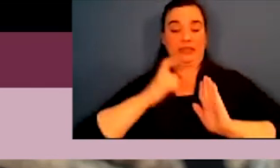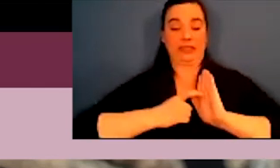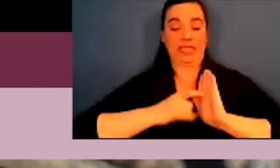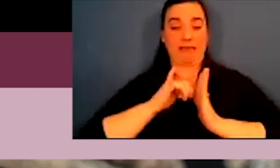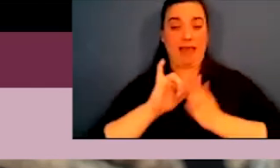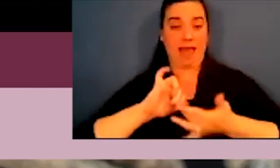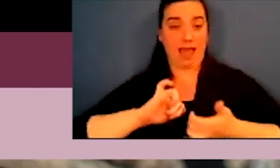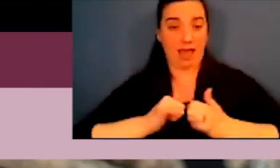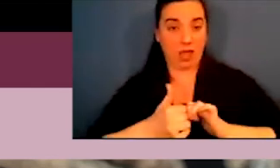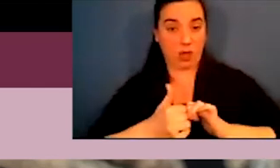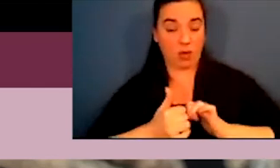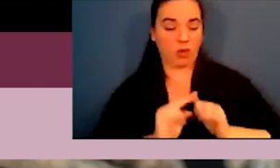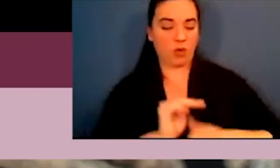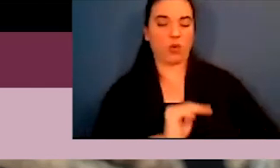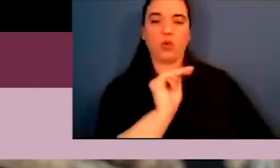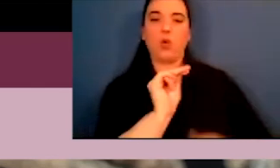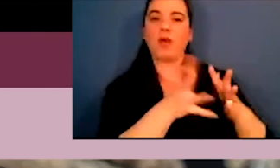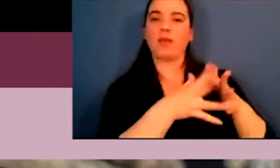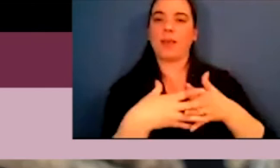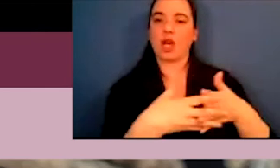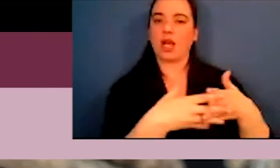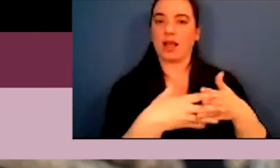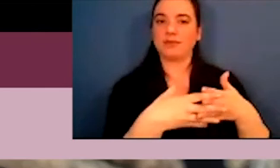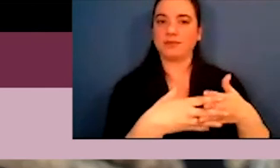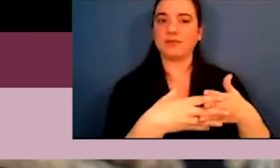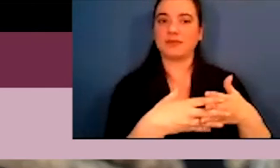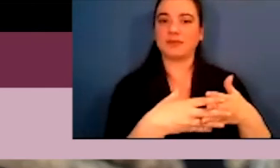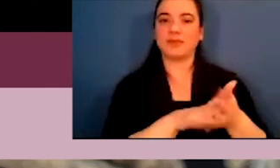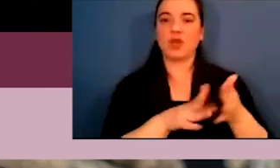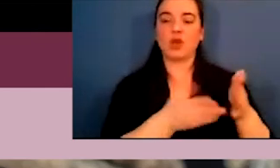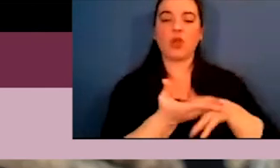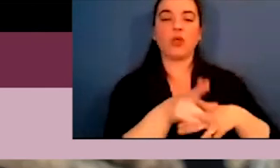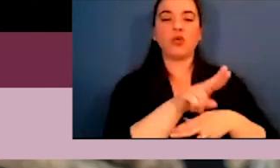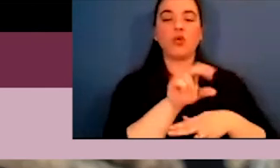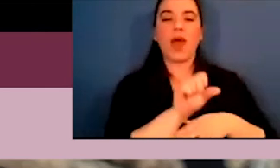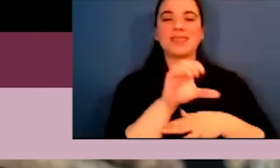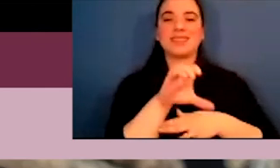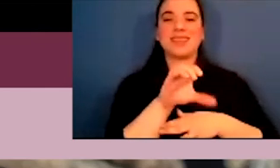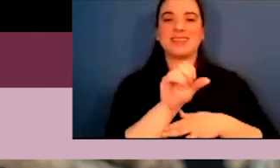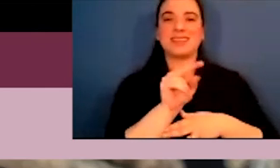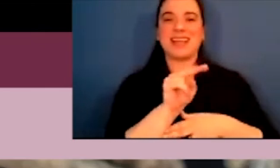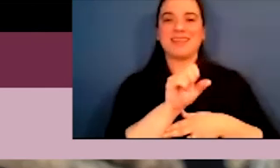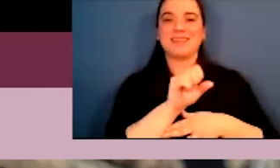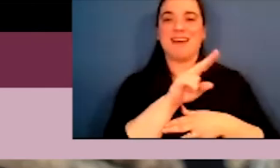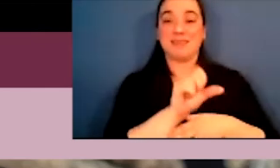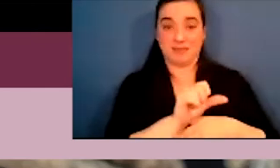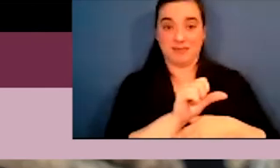Yeah, and one, one way that that can be seen, actually, in North America is